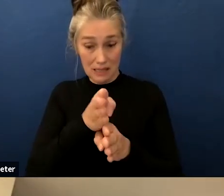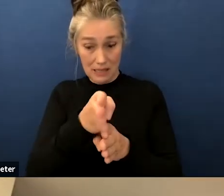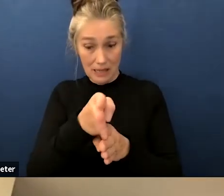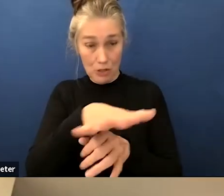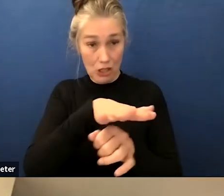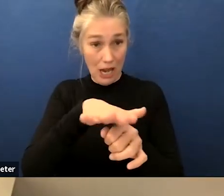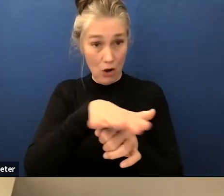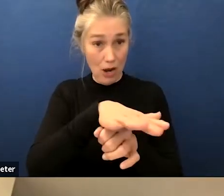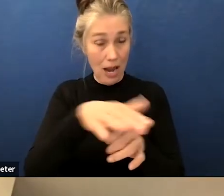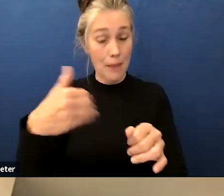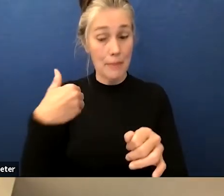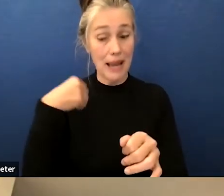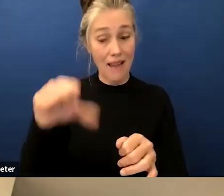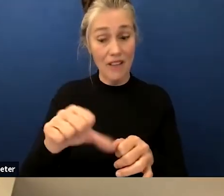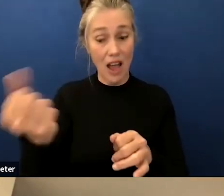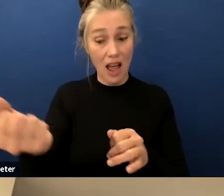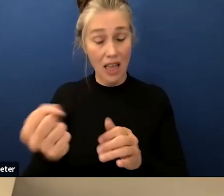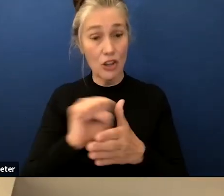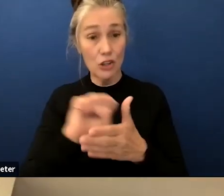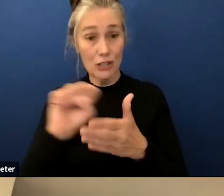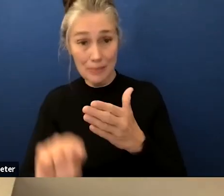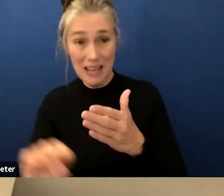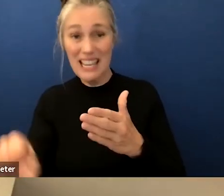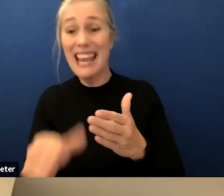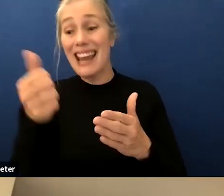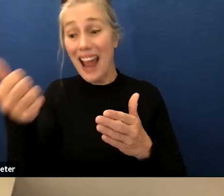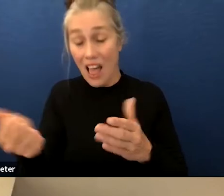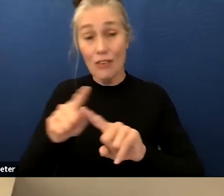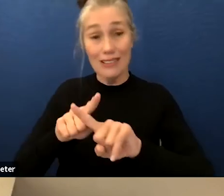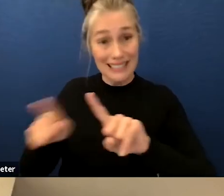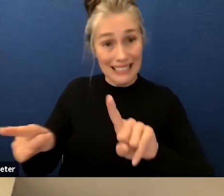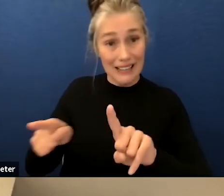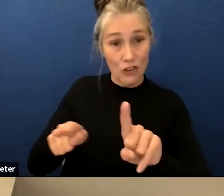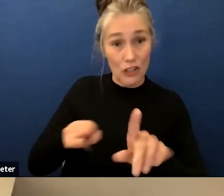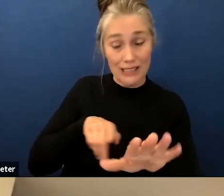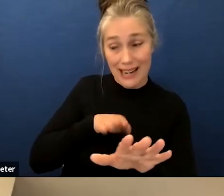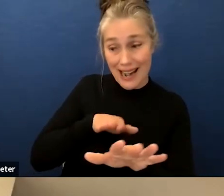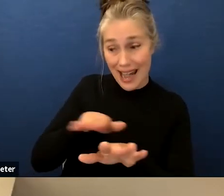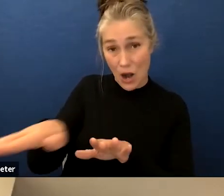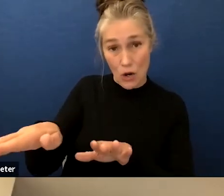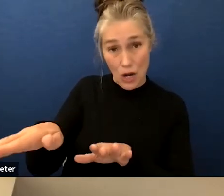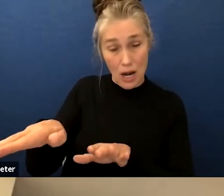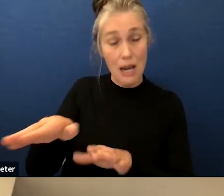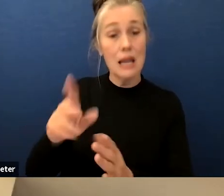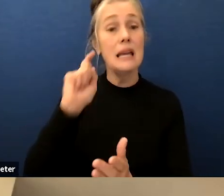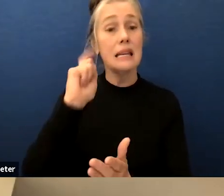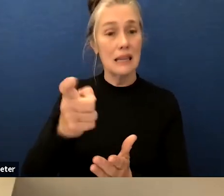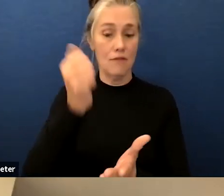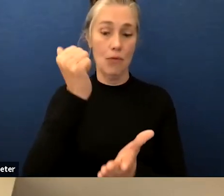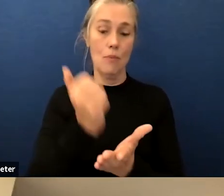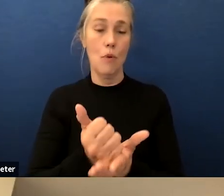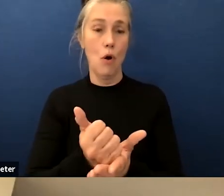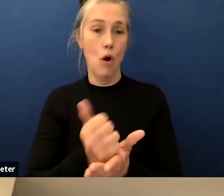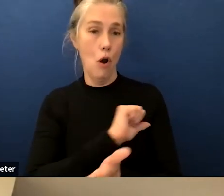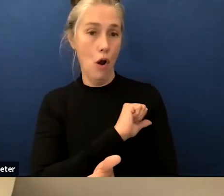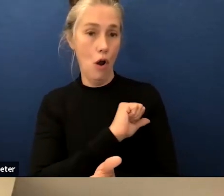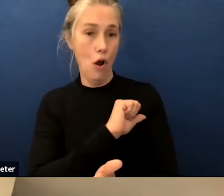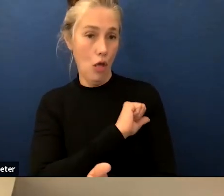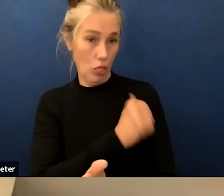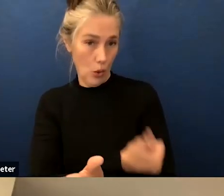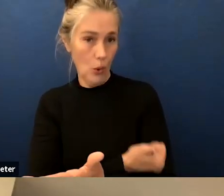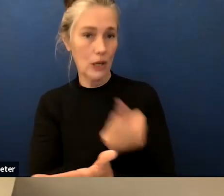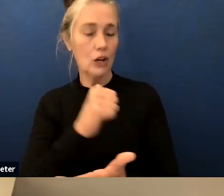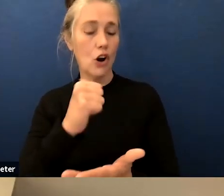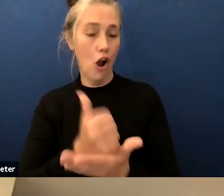may have additional semester units in another subject area be authorized to teach both subjects for instance